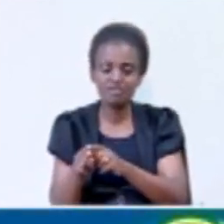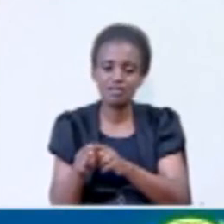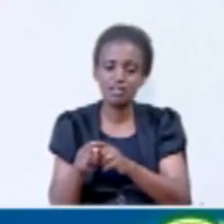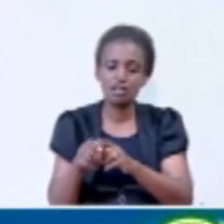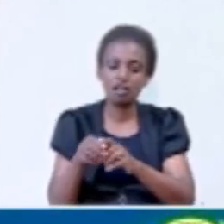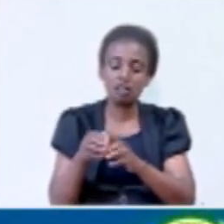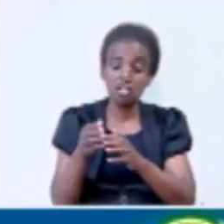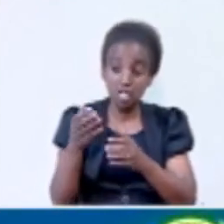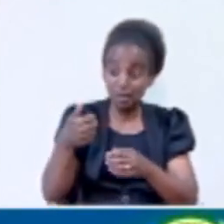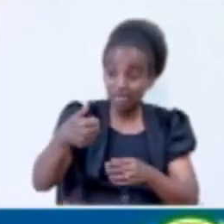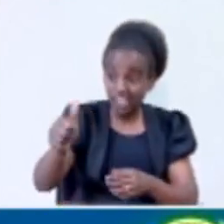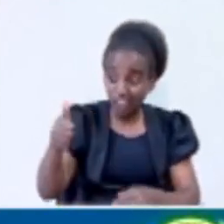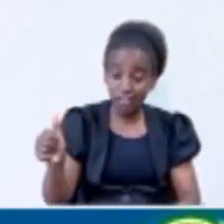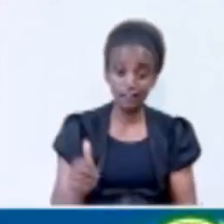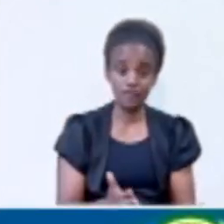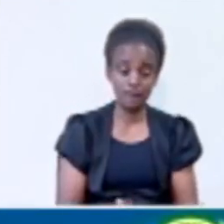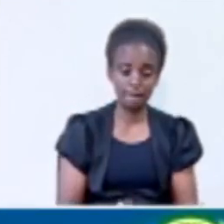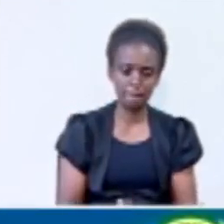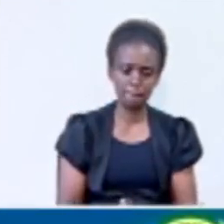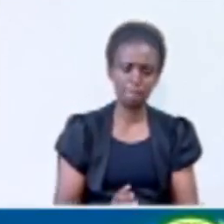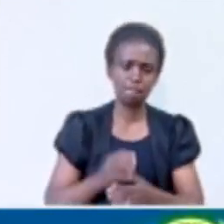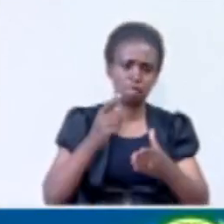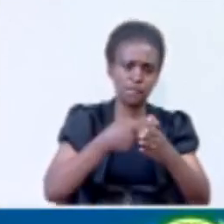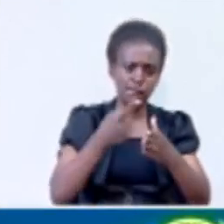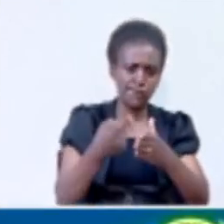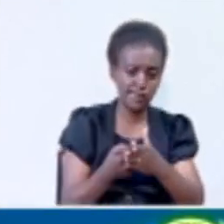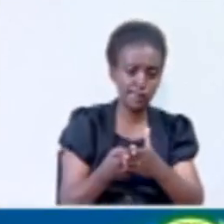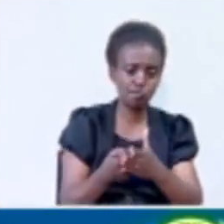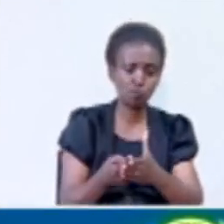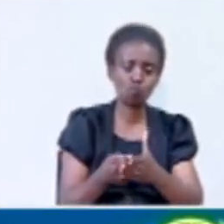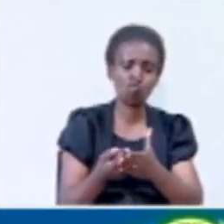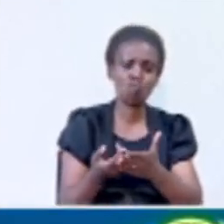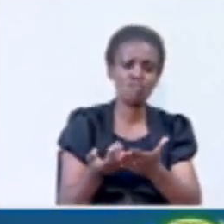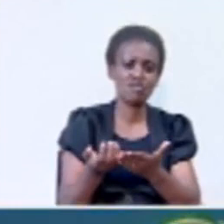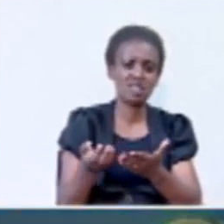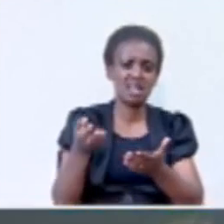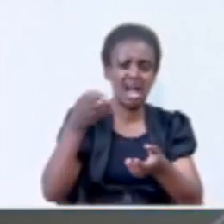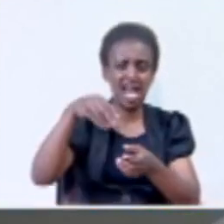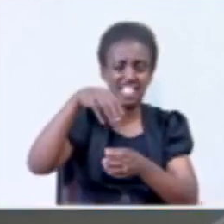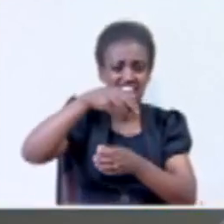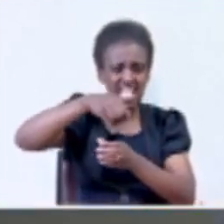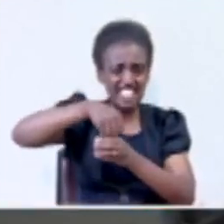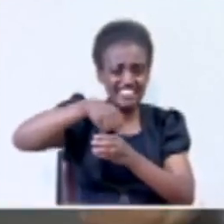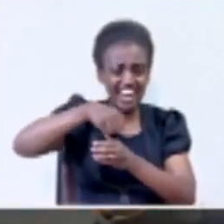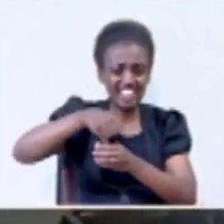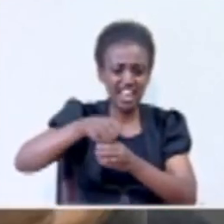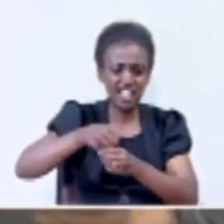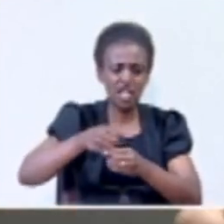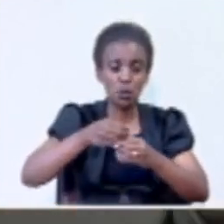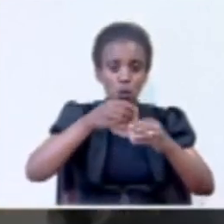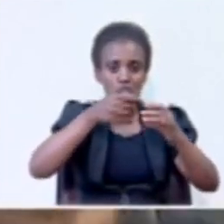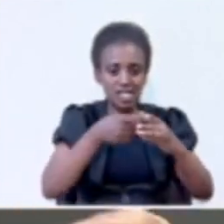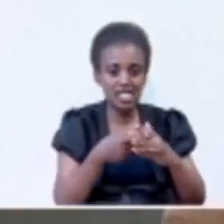crime in itself. And then a dynamic is set up internally to start